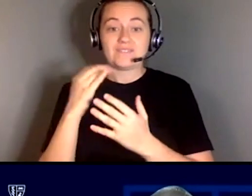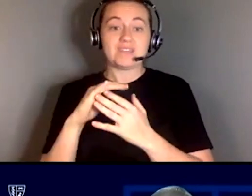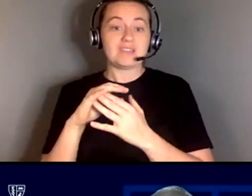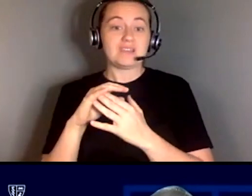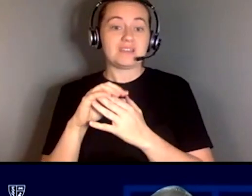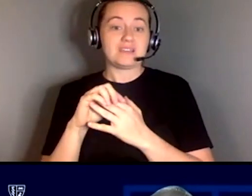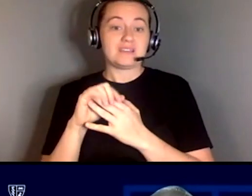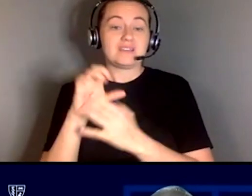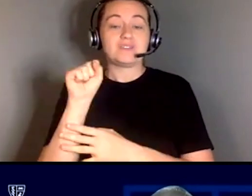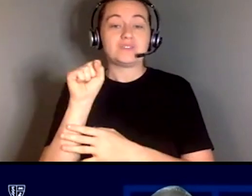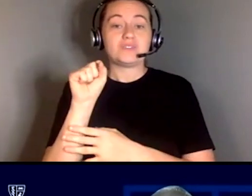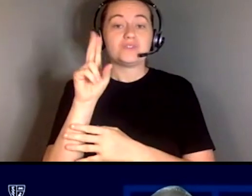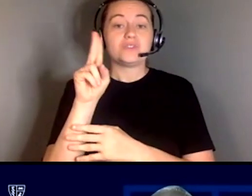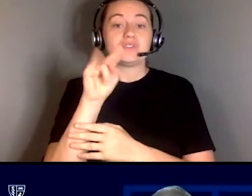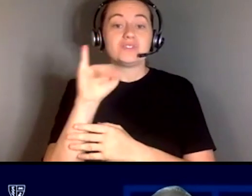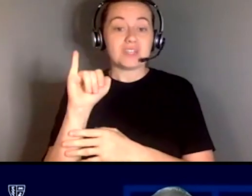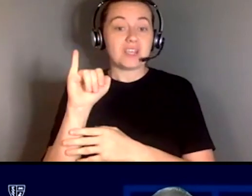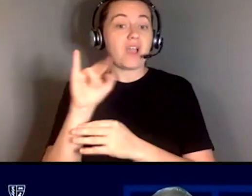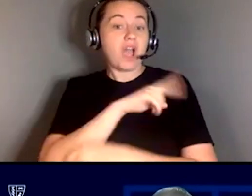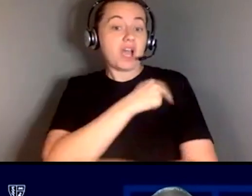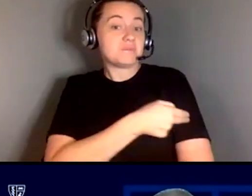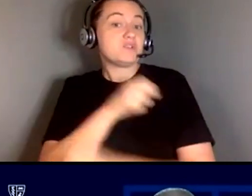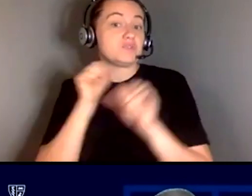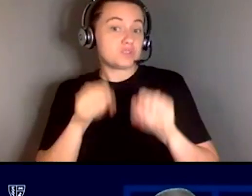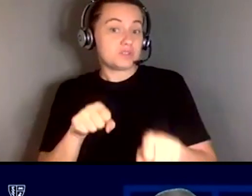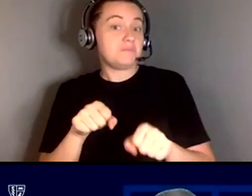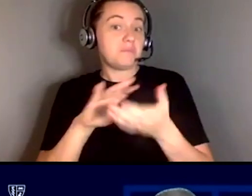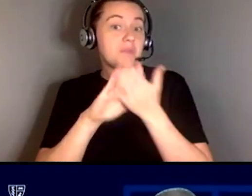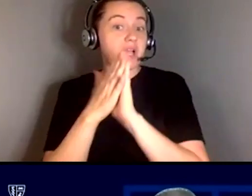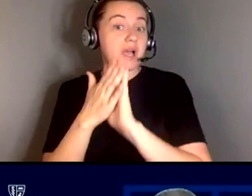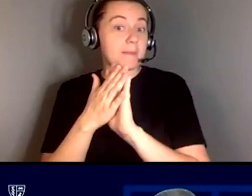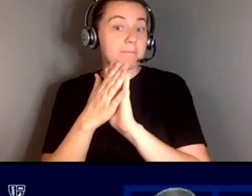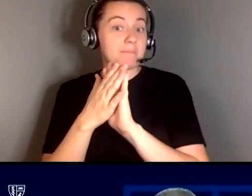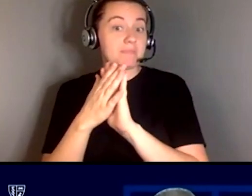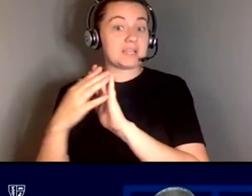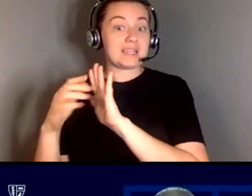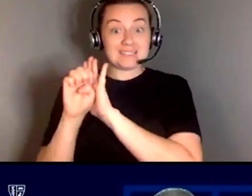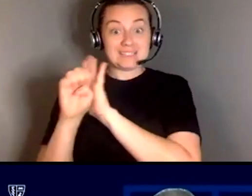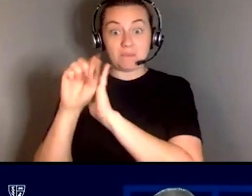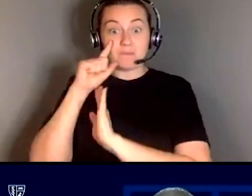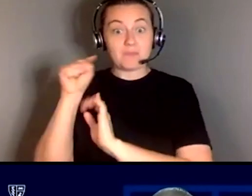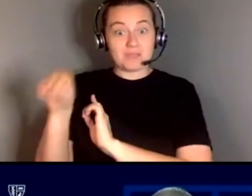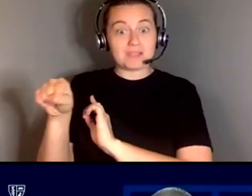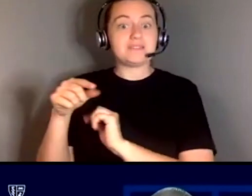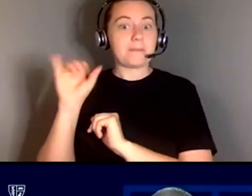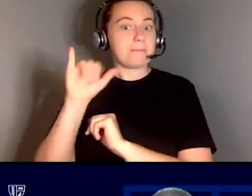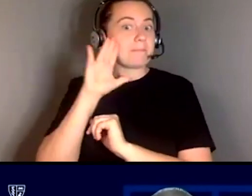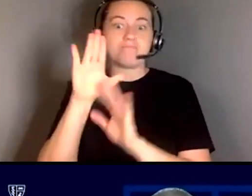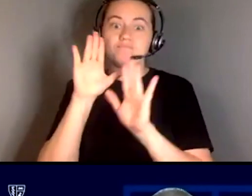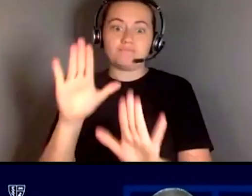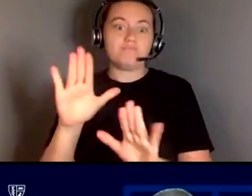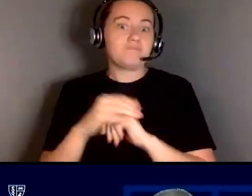model of this that'd be something so incredibly important you all could be very proud of it